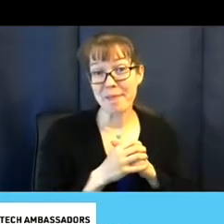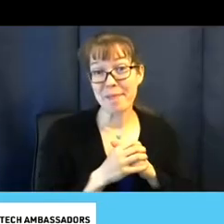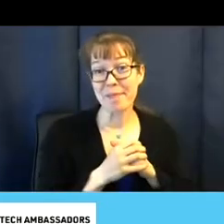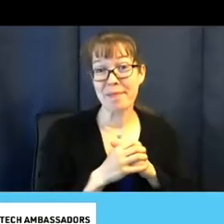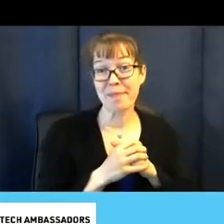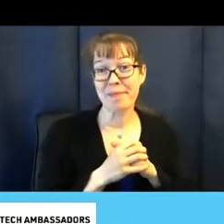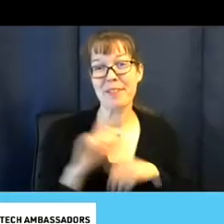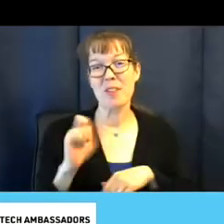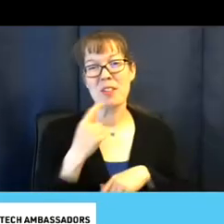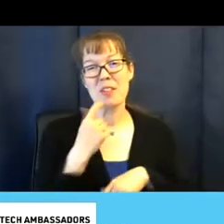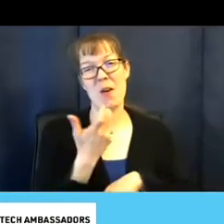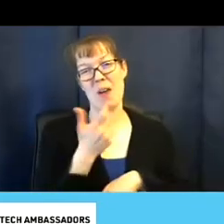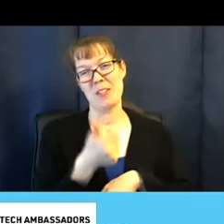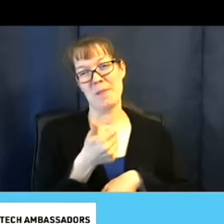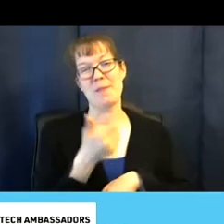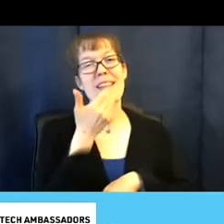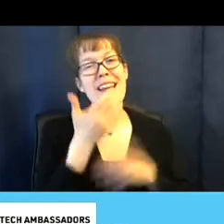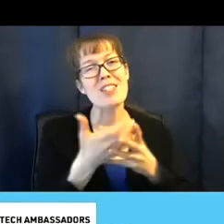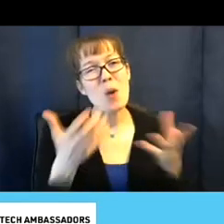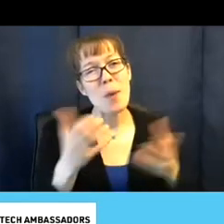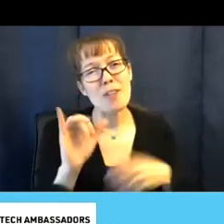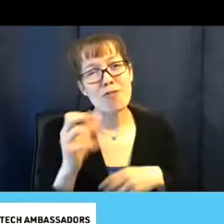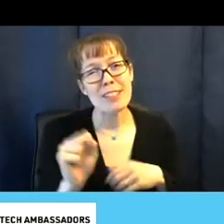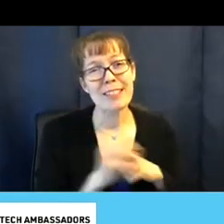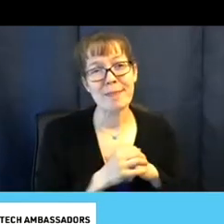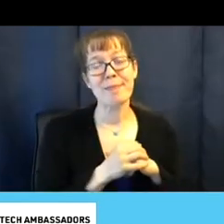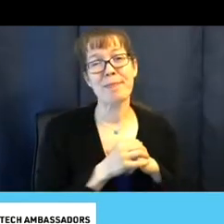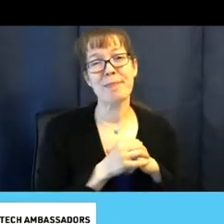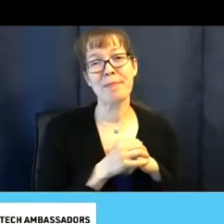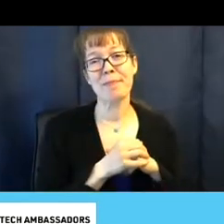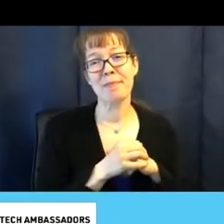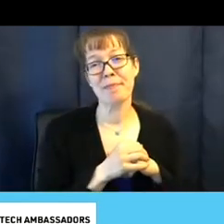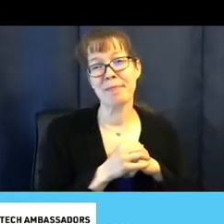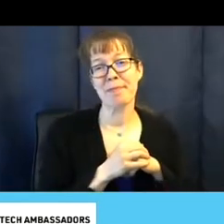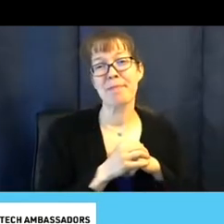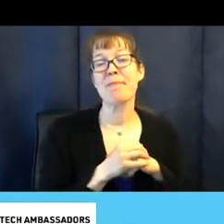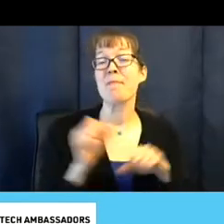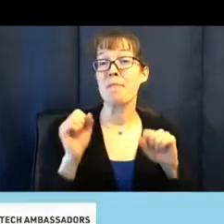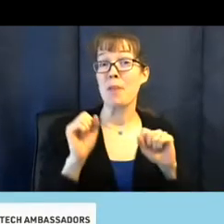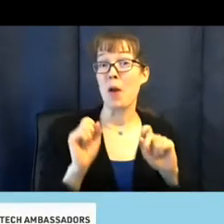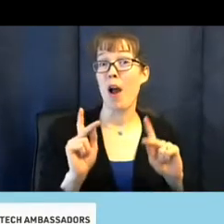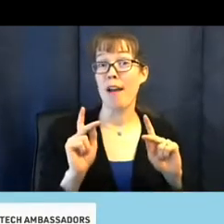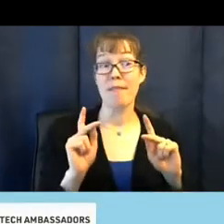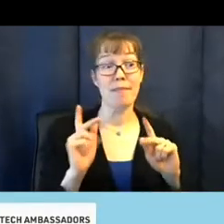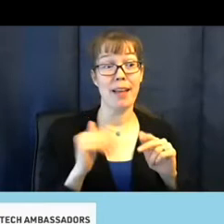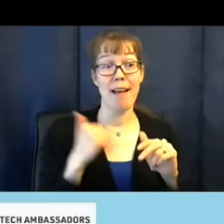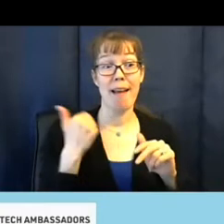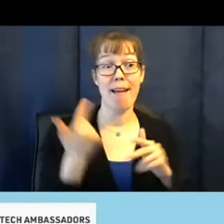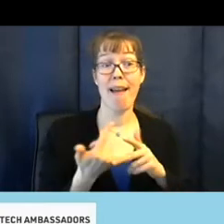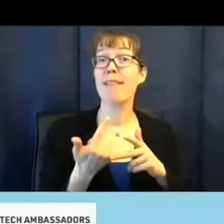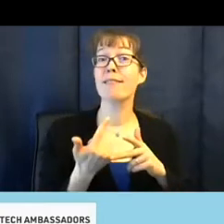Awesome. Thanks so much, Chris. Um, all right. Next up,